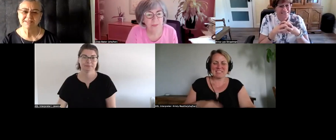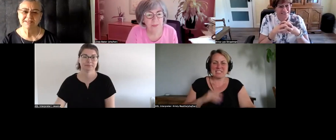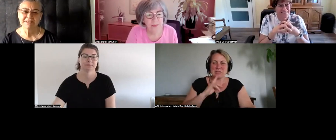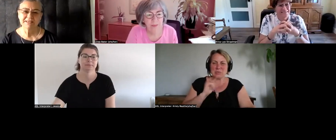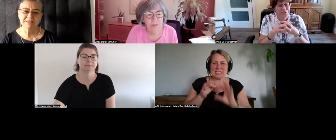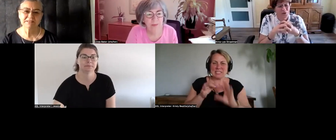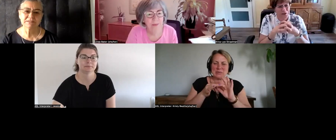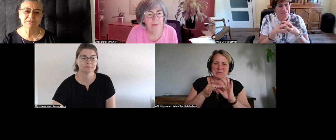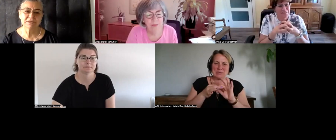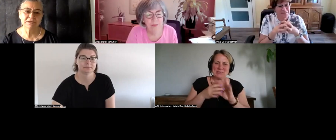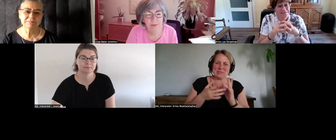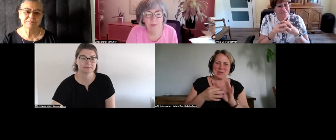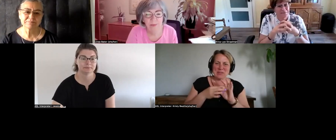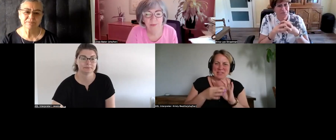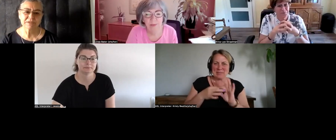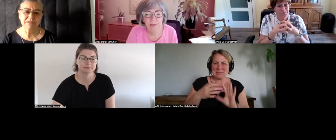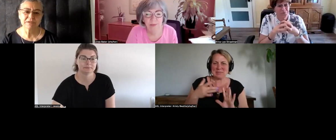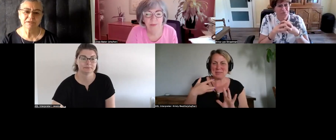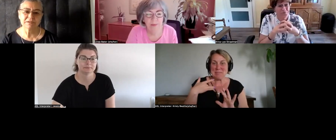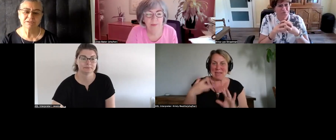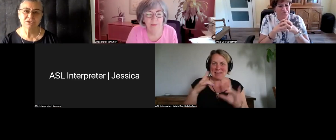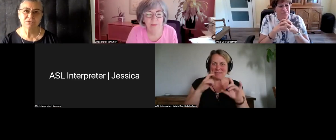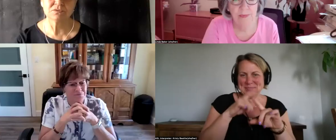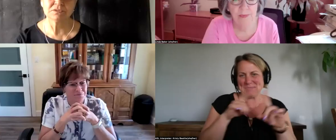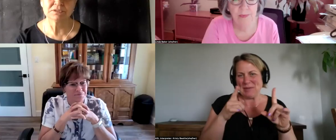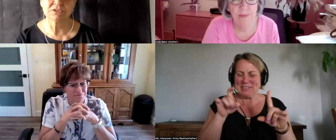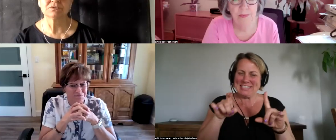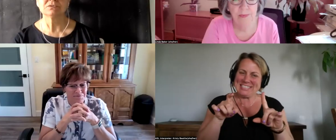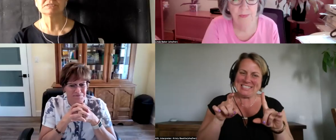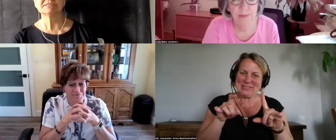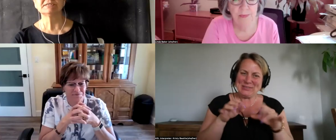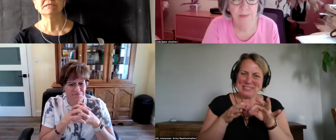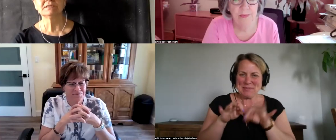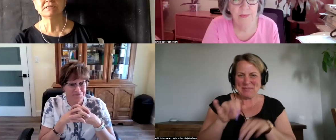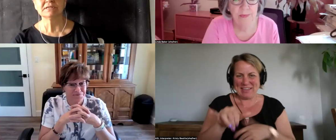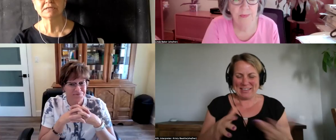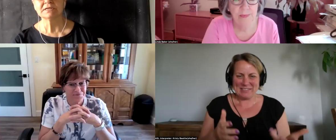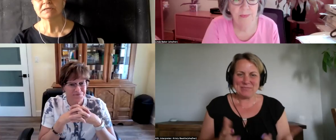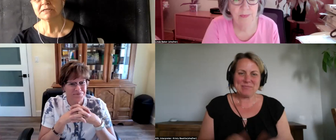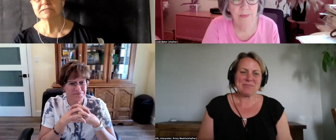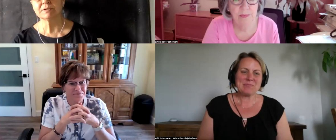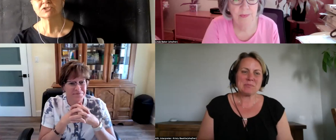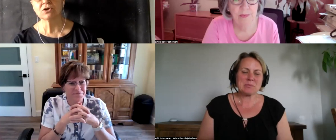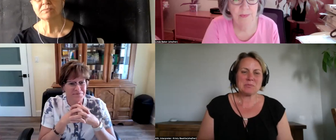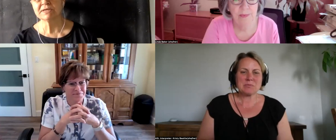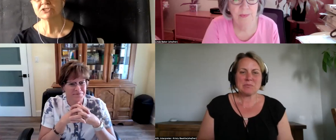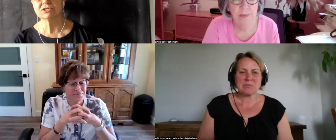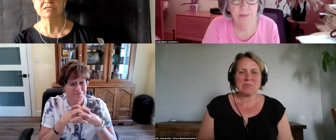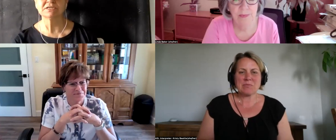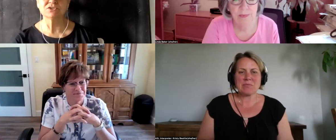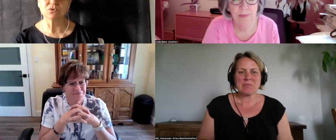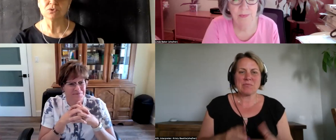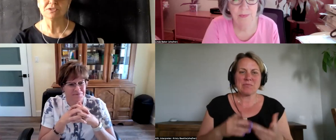and um to to to see that it's about domination